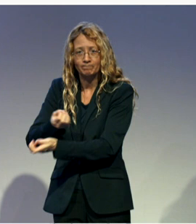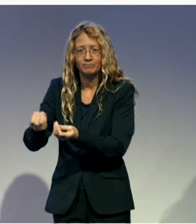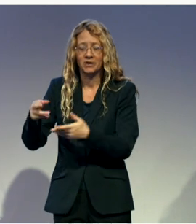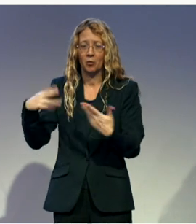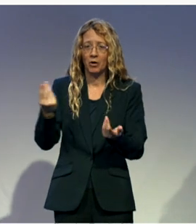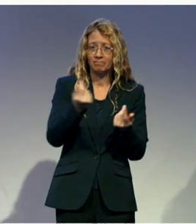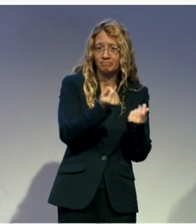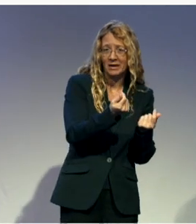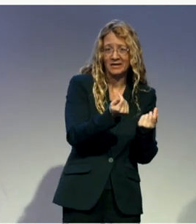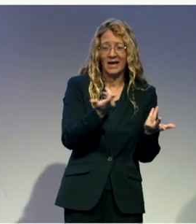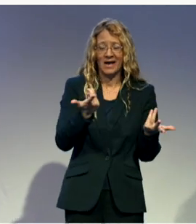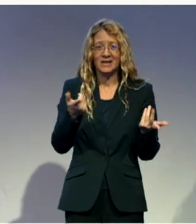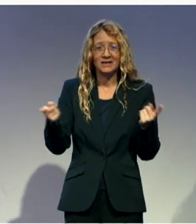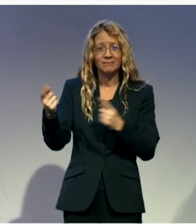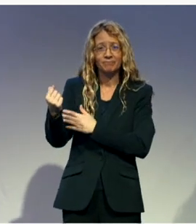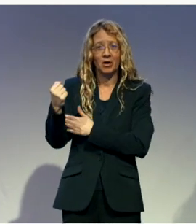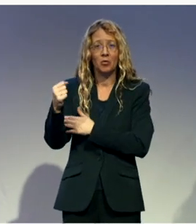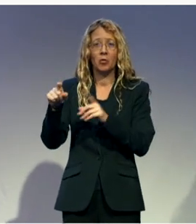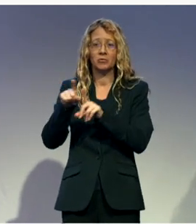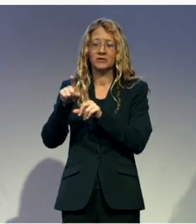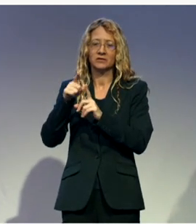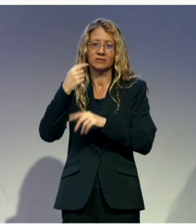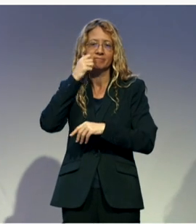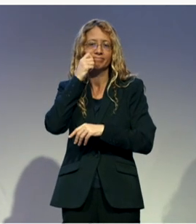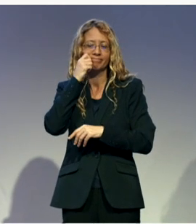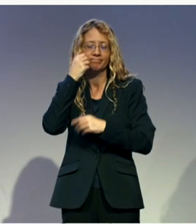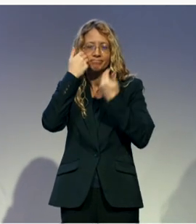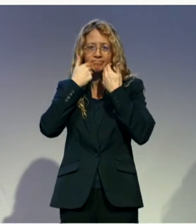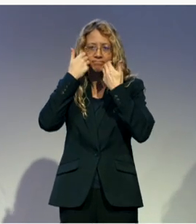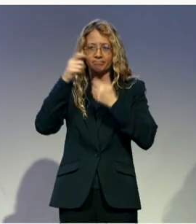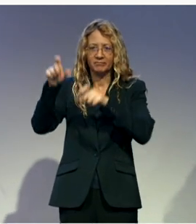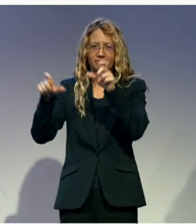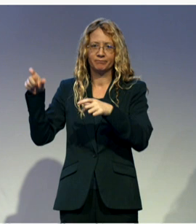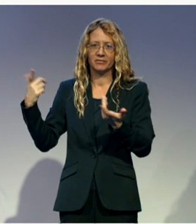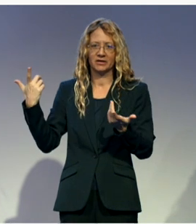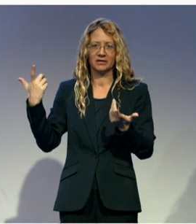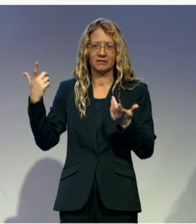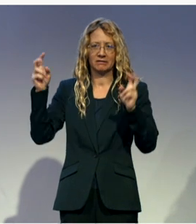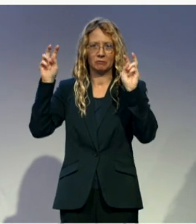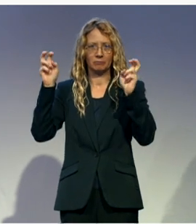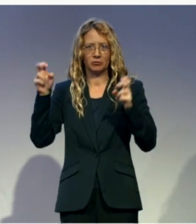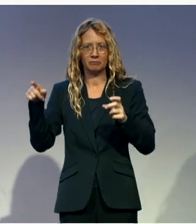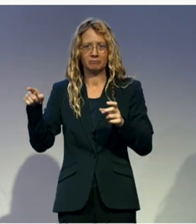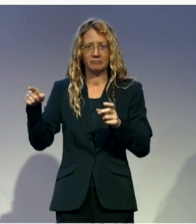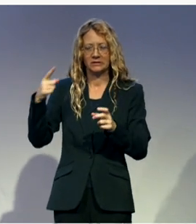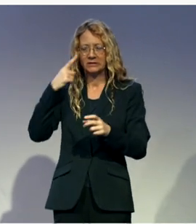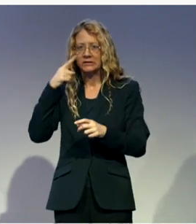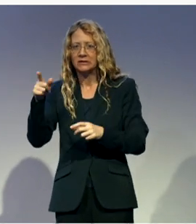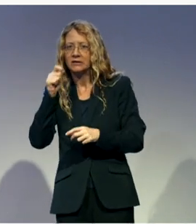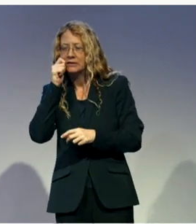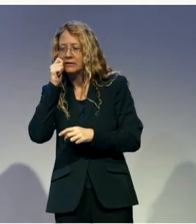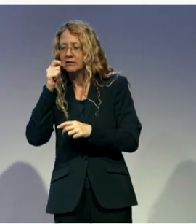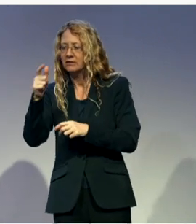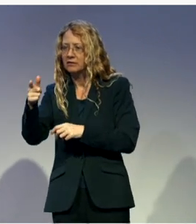aside from one's disability, that will impact on one's ability to be a candidate, that these are all